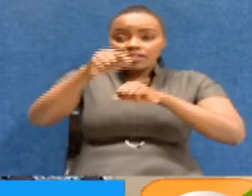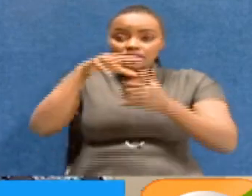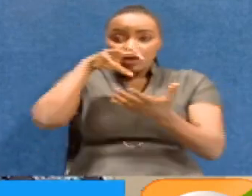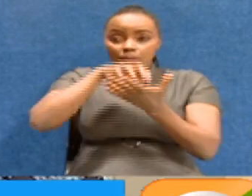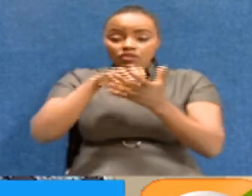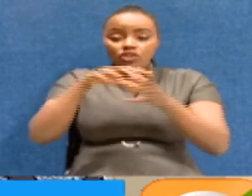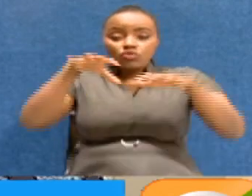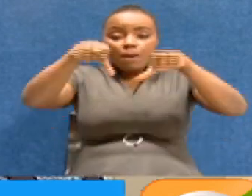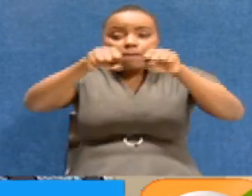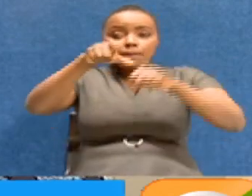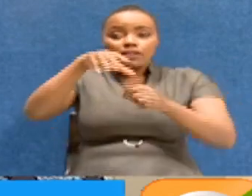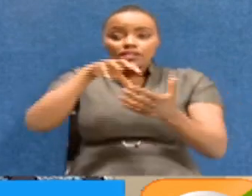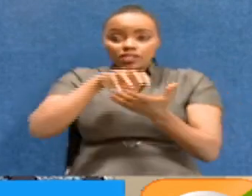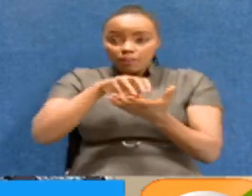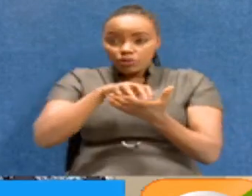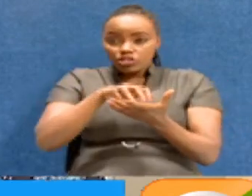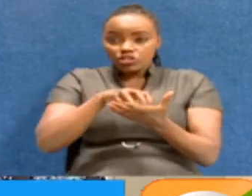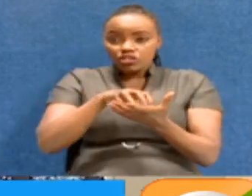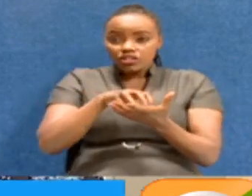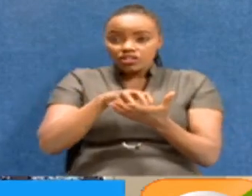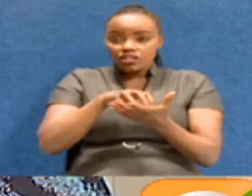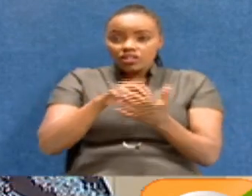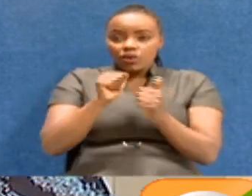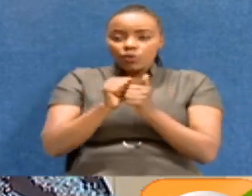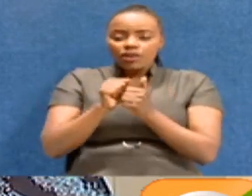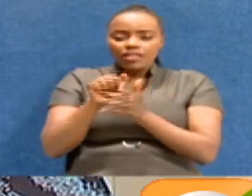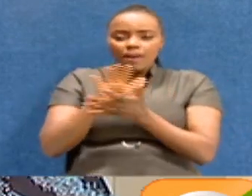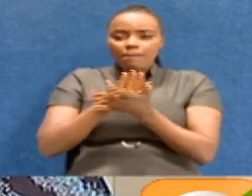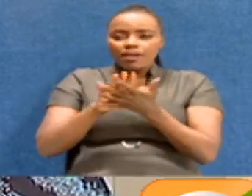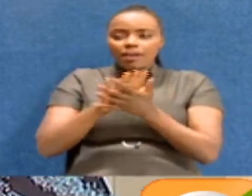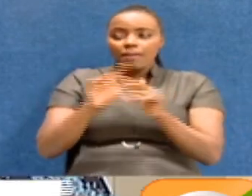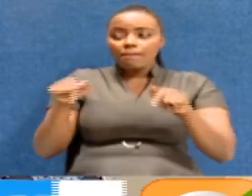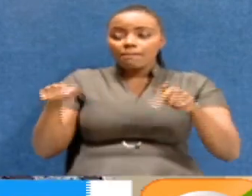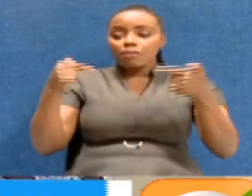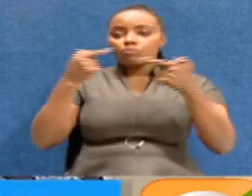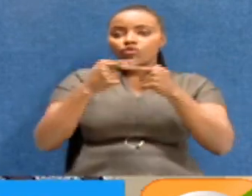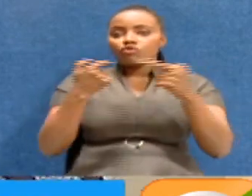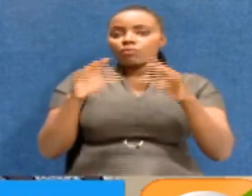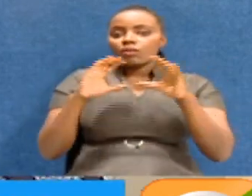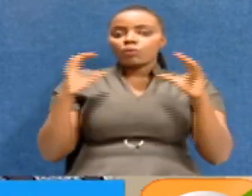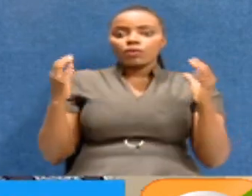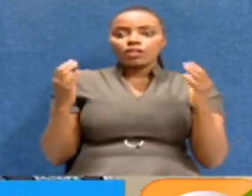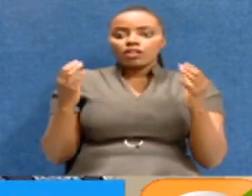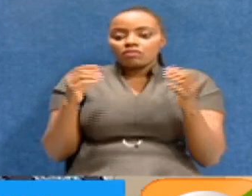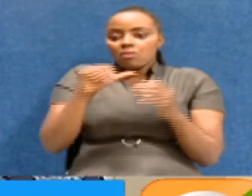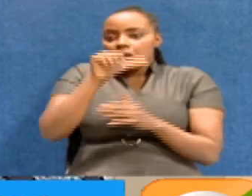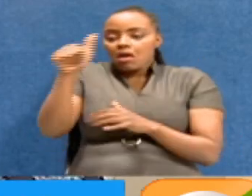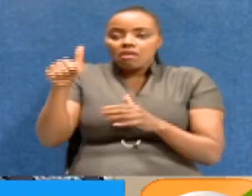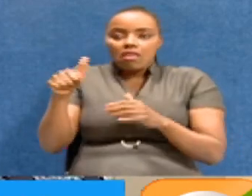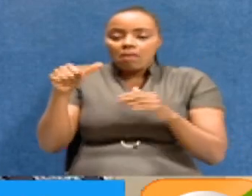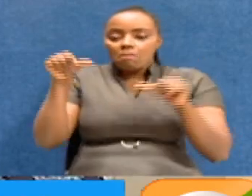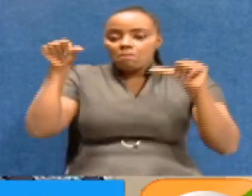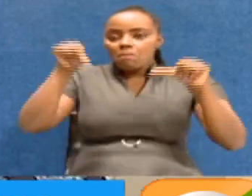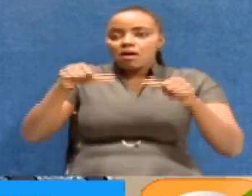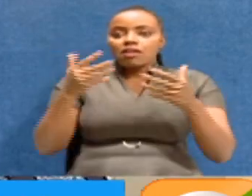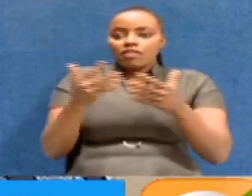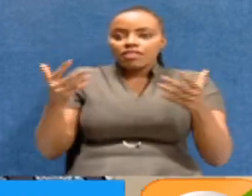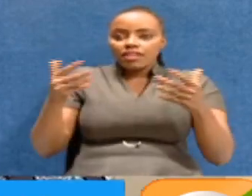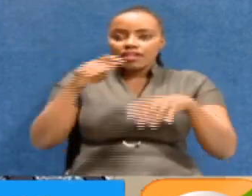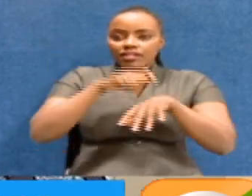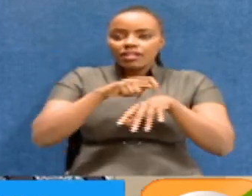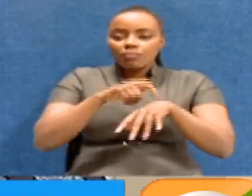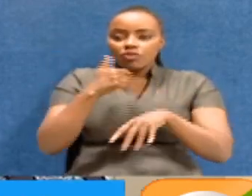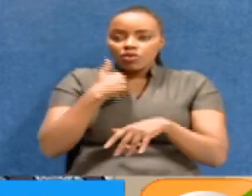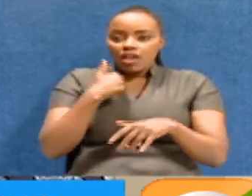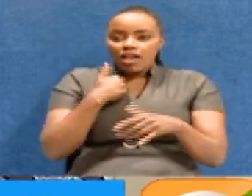take the crown with minimum friction from the word go. And again, when you have a